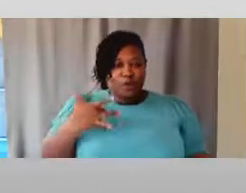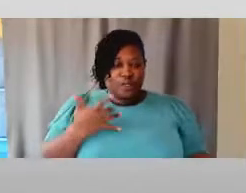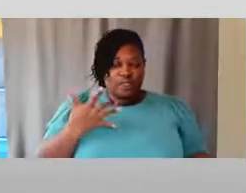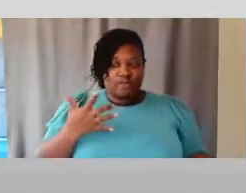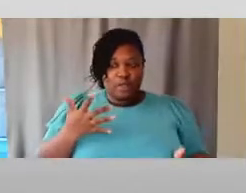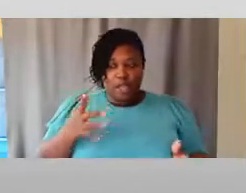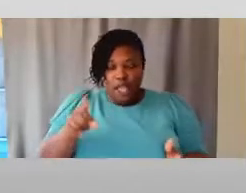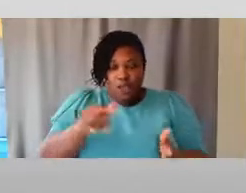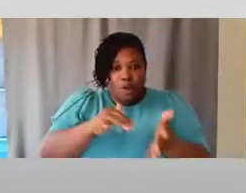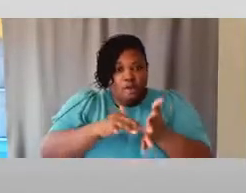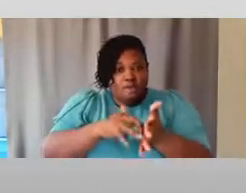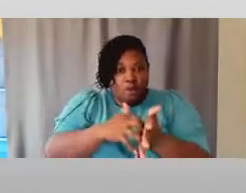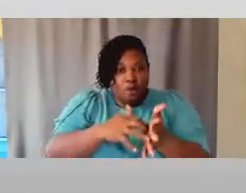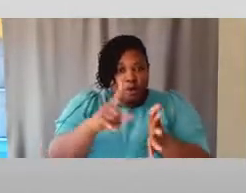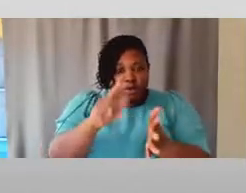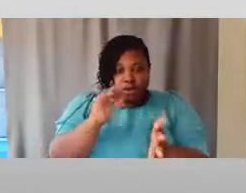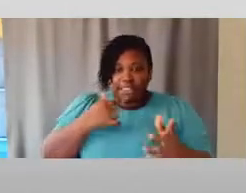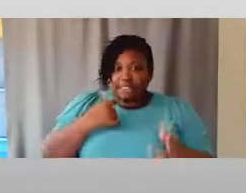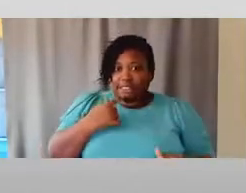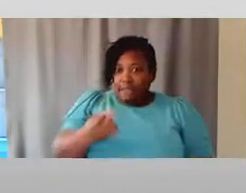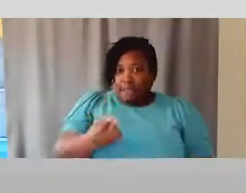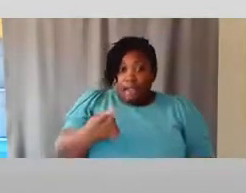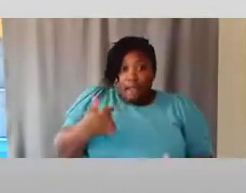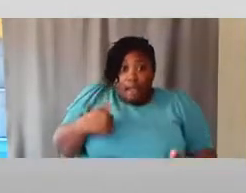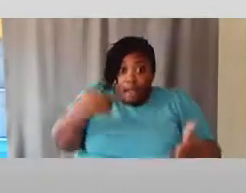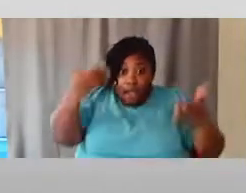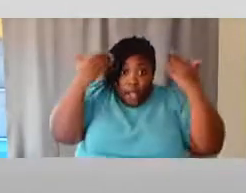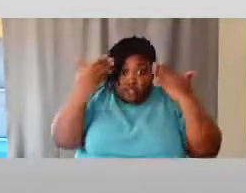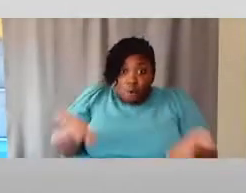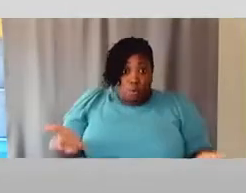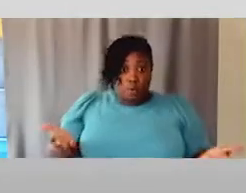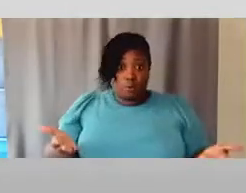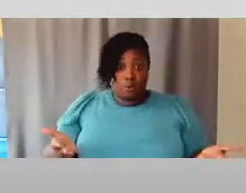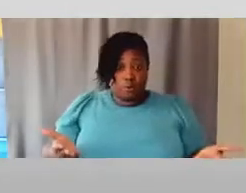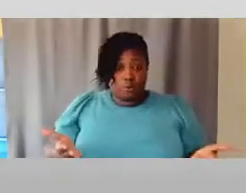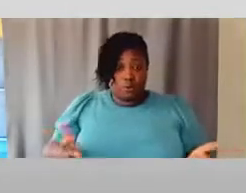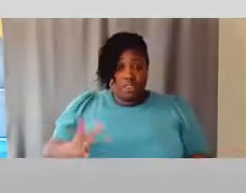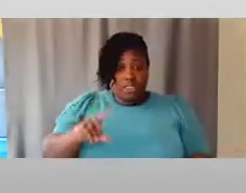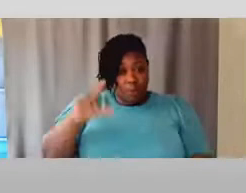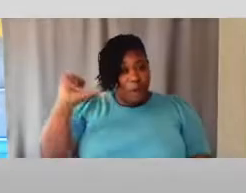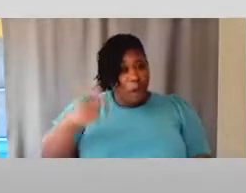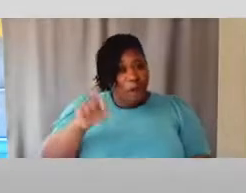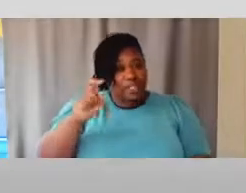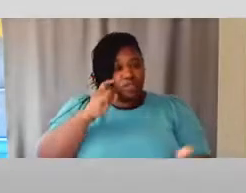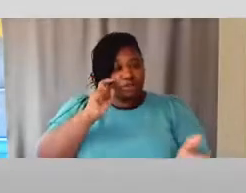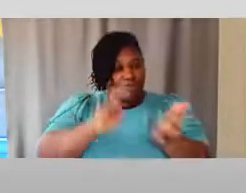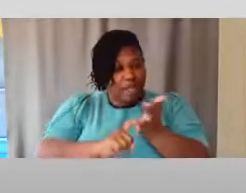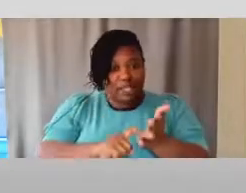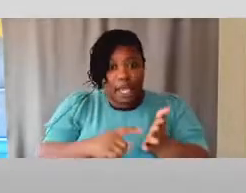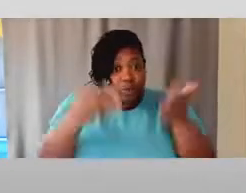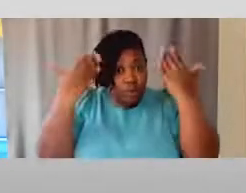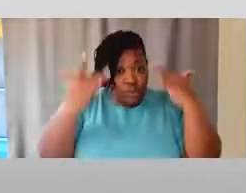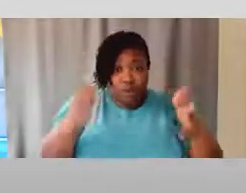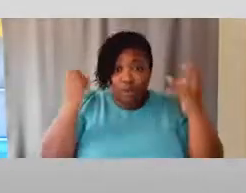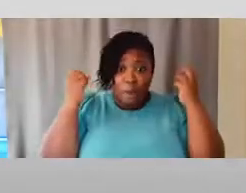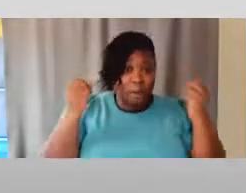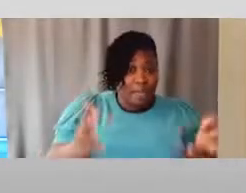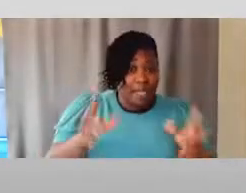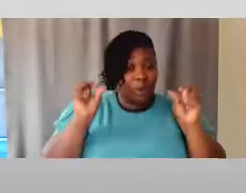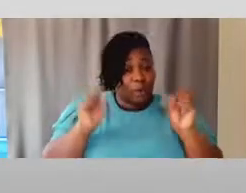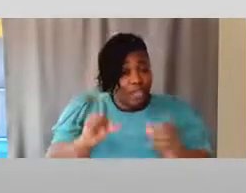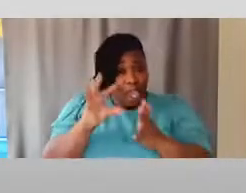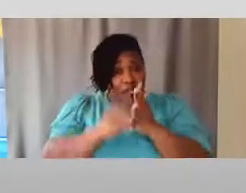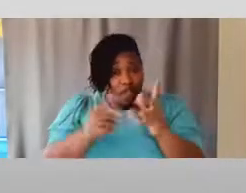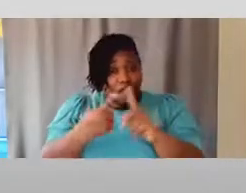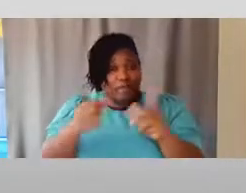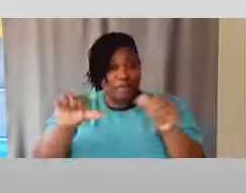yourself vulnerable to acknowledge that you don't know something. And I think we all need to recognize that we don't know many things and we can then learn from each other. But